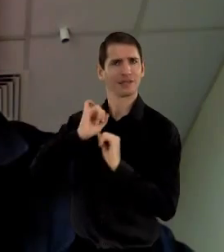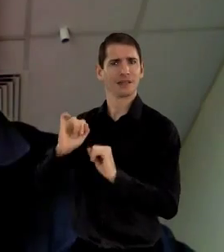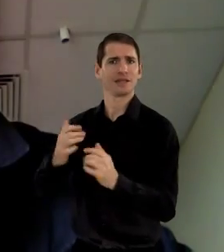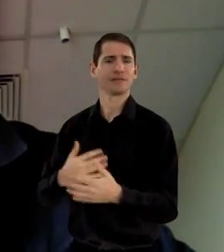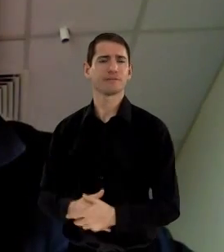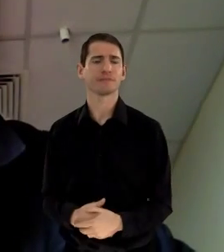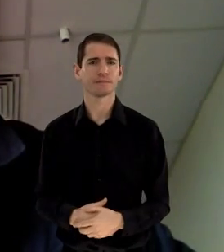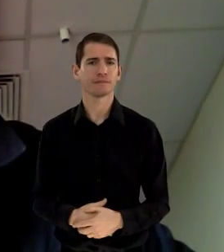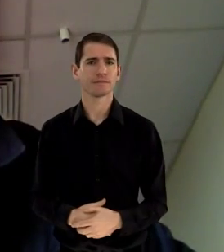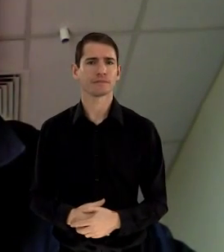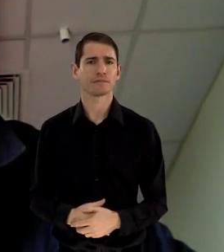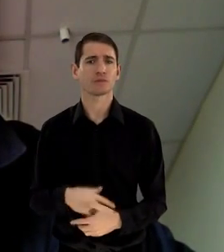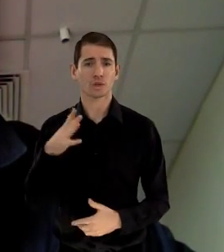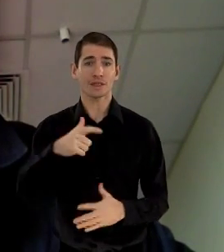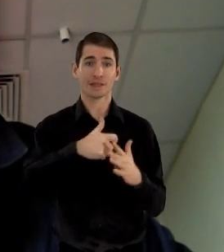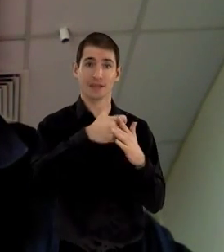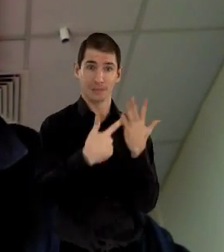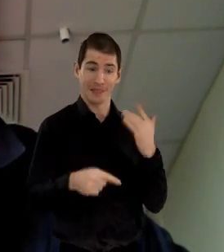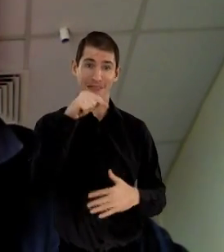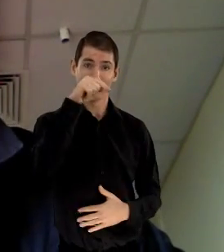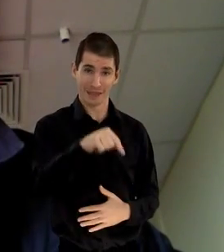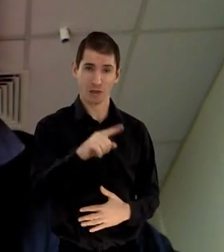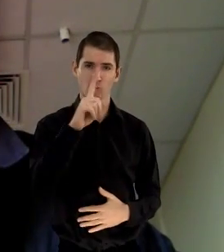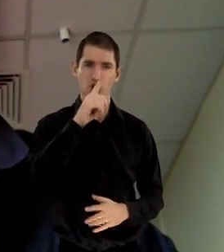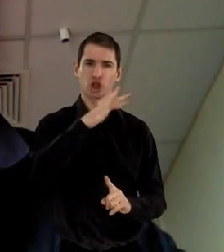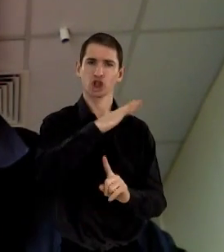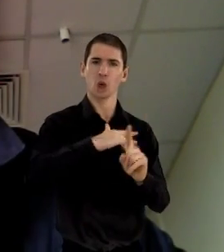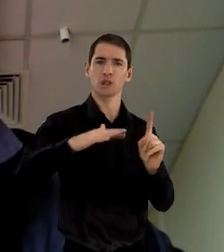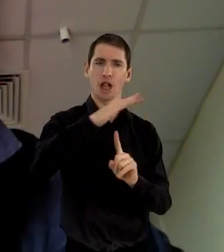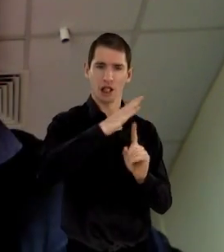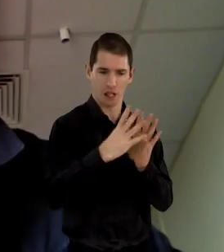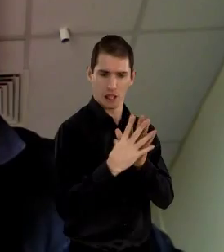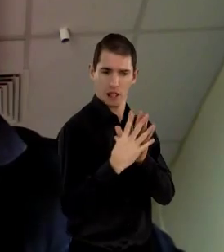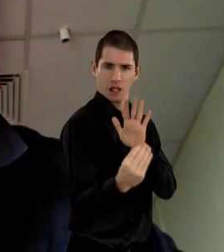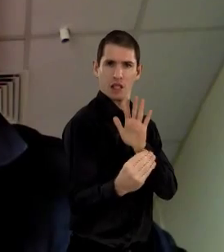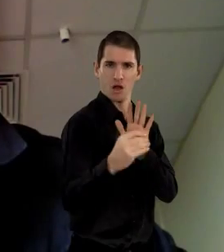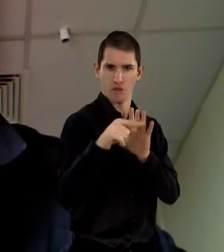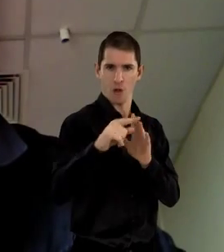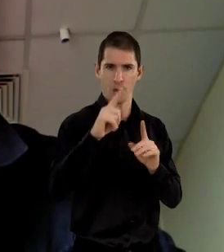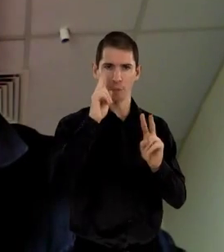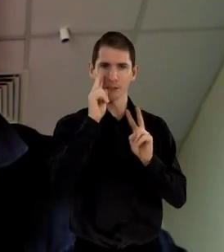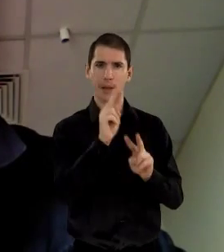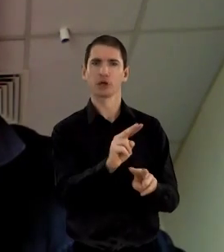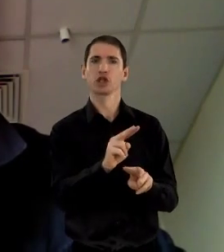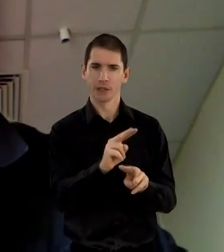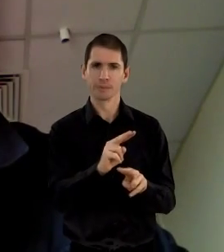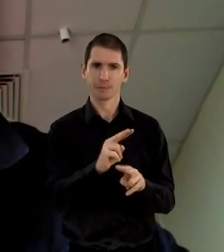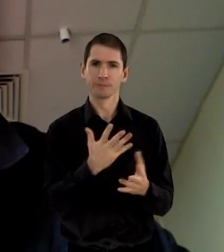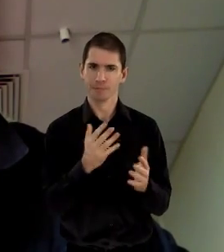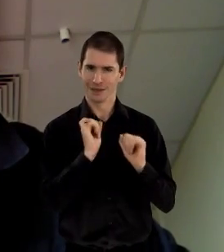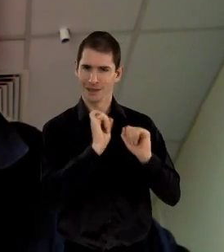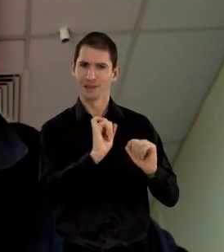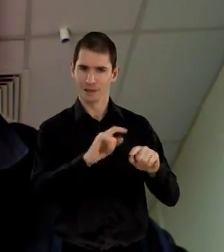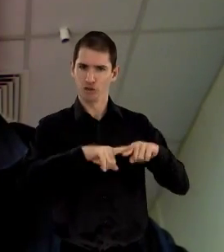living conditions. So disability is a socially created concept